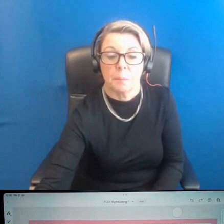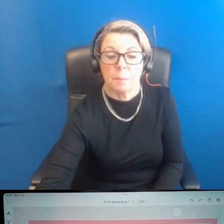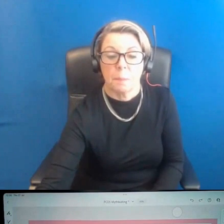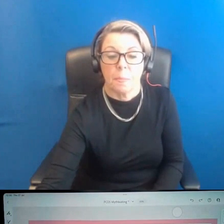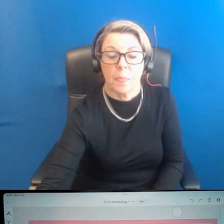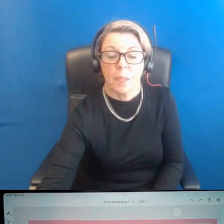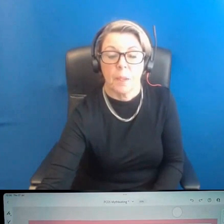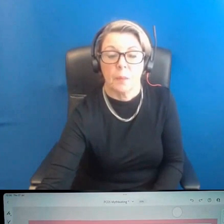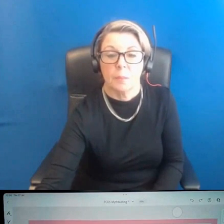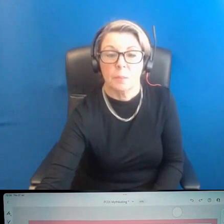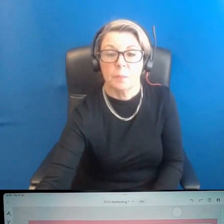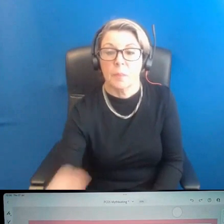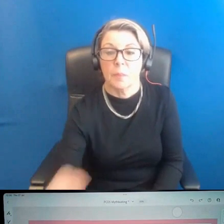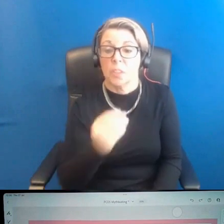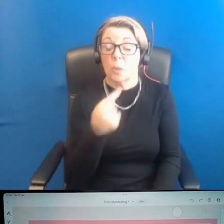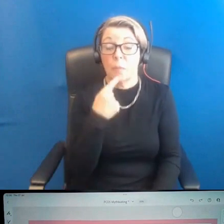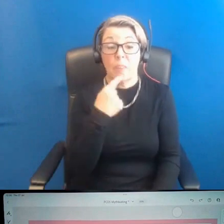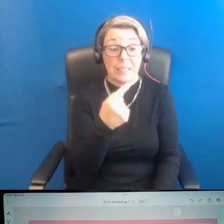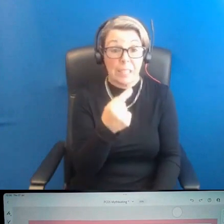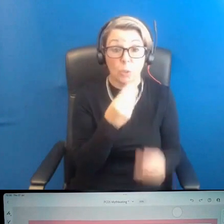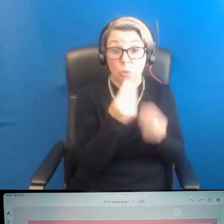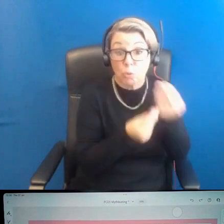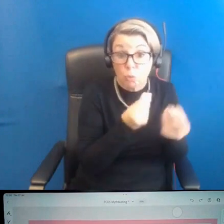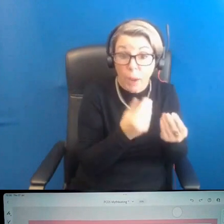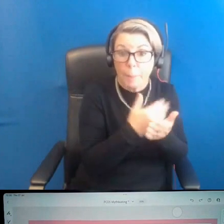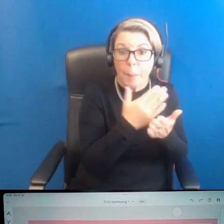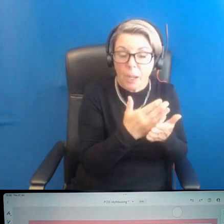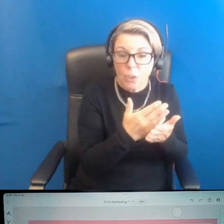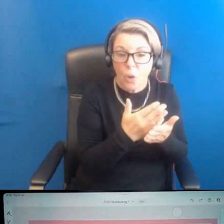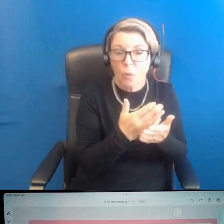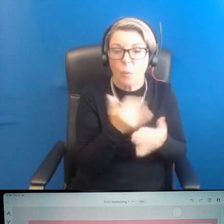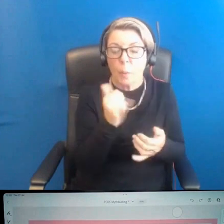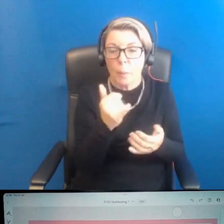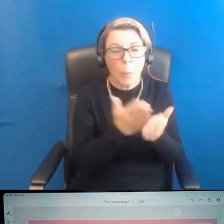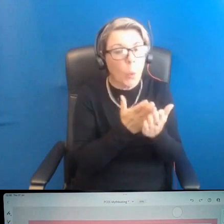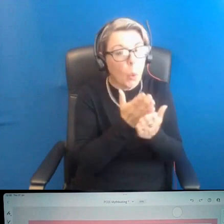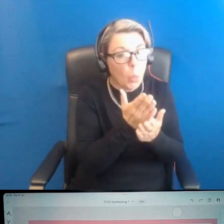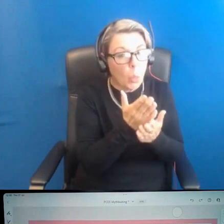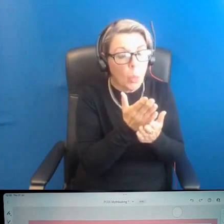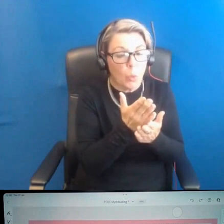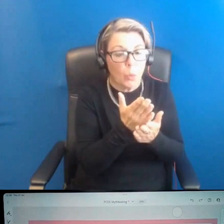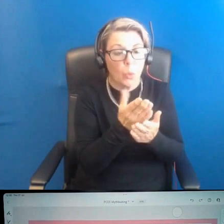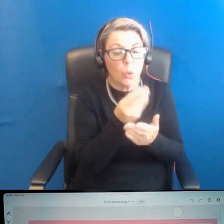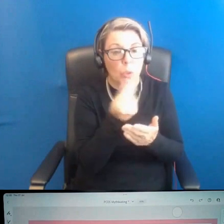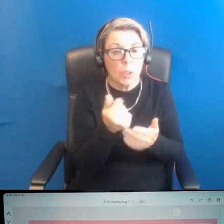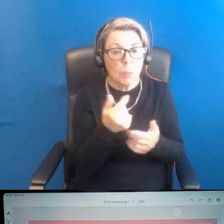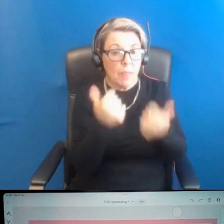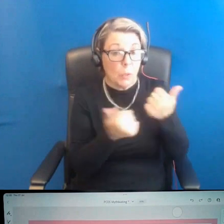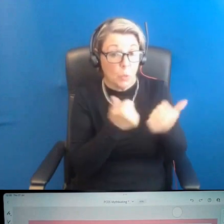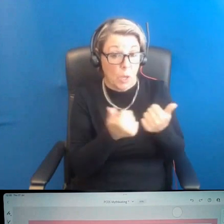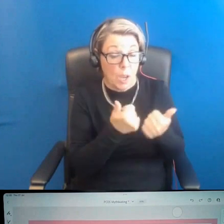I can tell that you've already described a little bit. But maybe we could just go through a few of them, if that's OK,